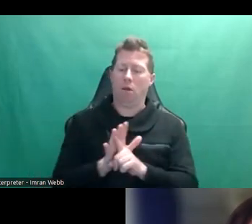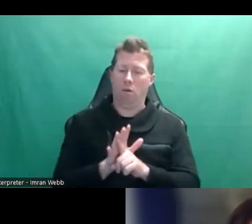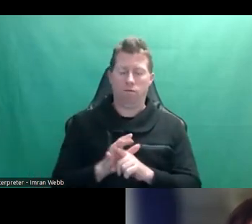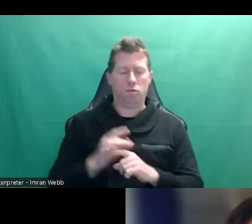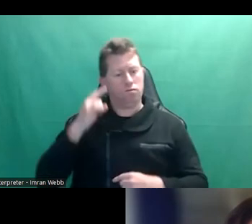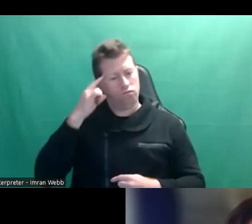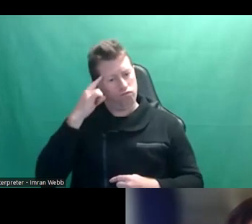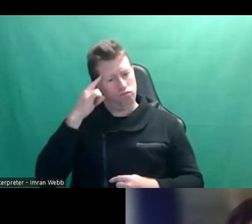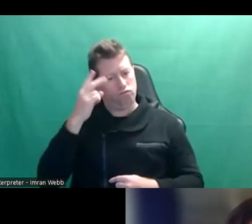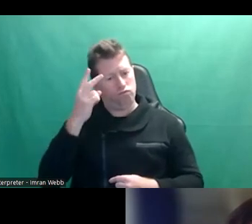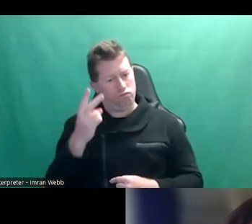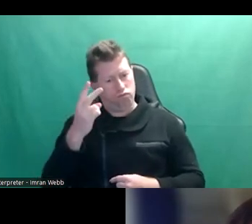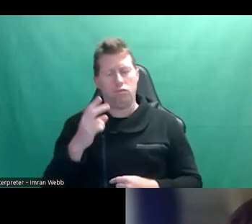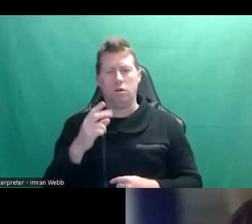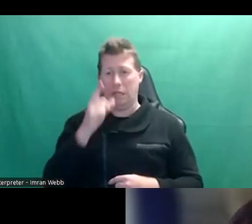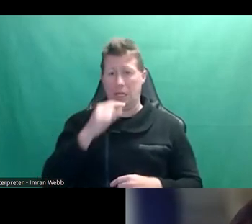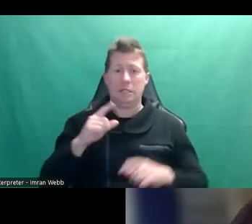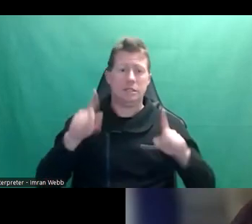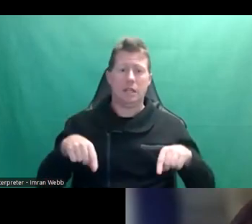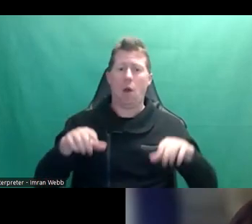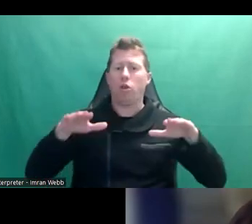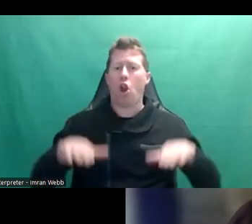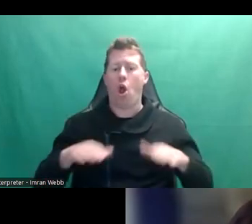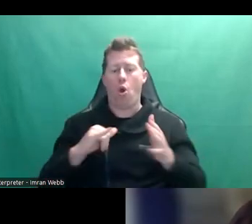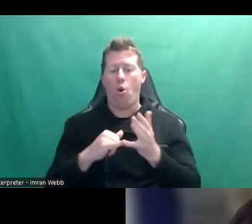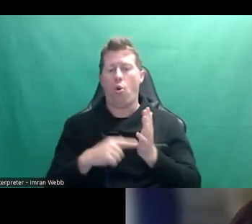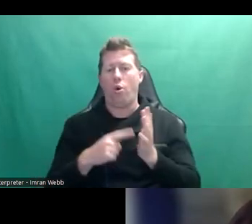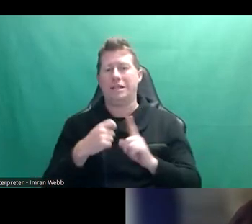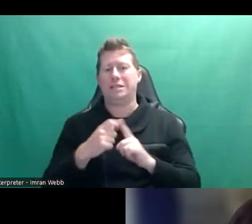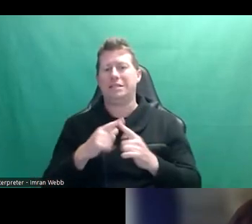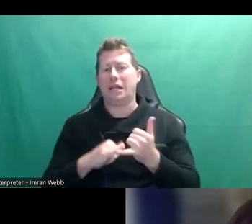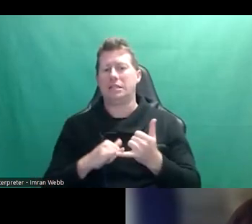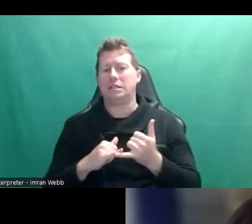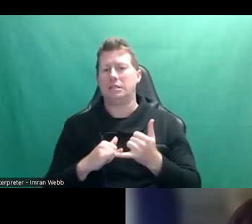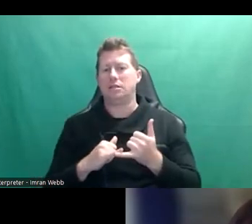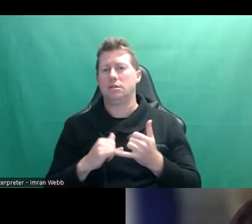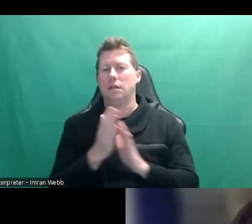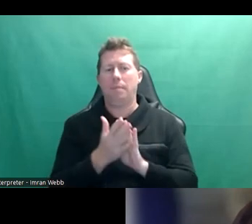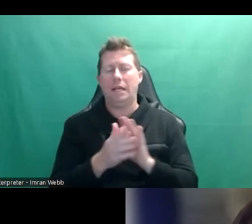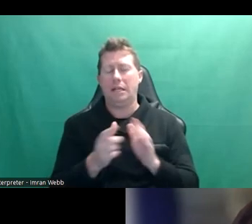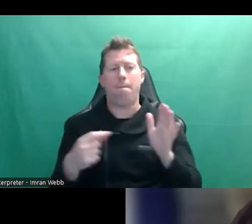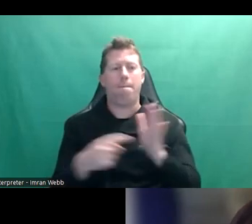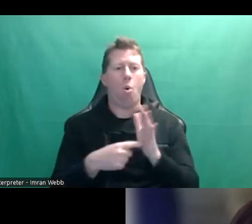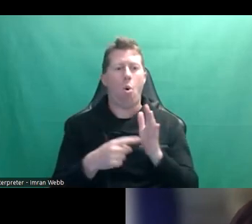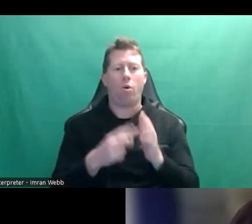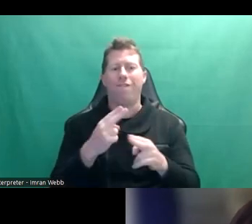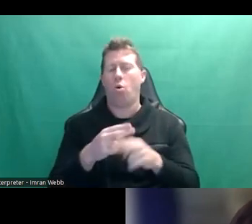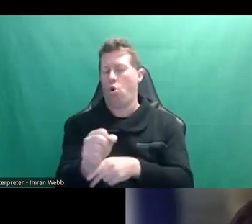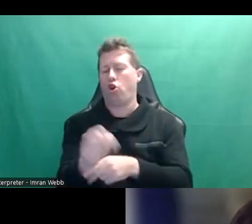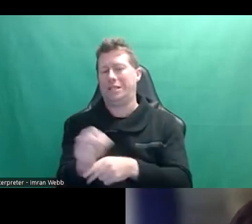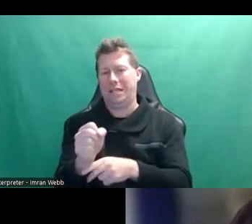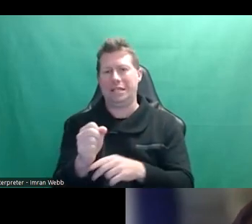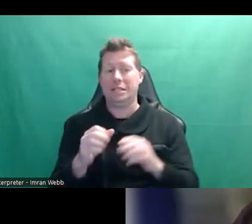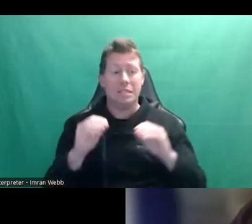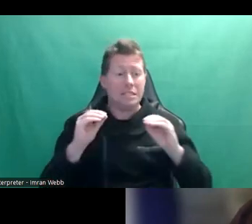you know what, then you can start with low stakes, which is another thing that's really crucial with consent is, you know, if you're teaching this to your